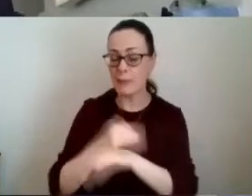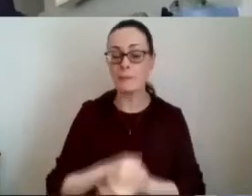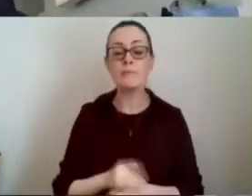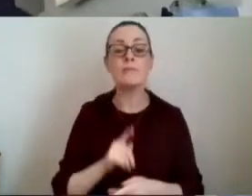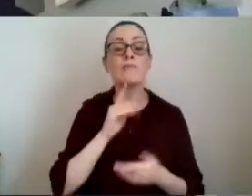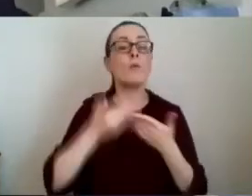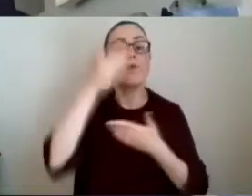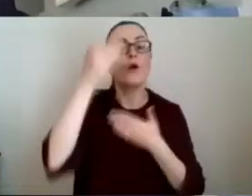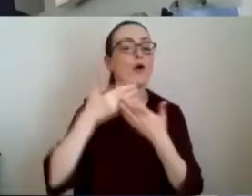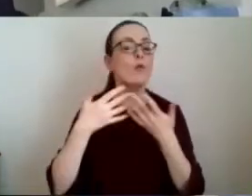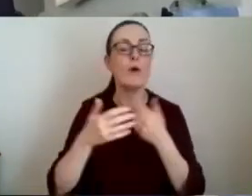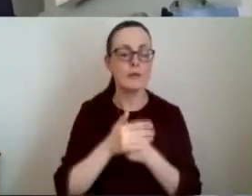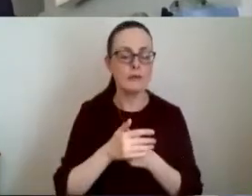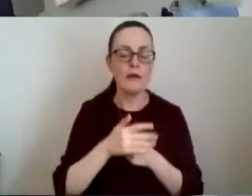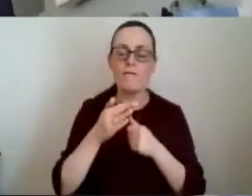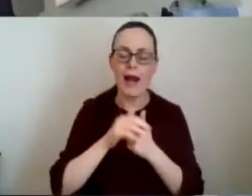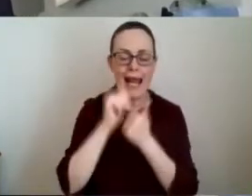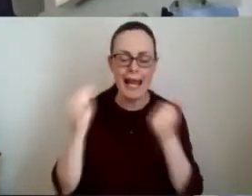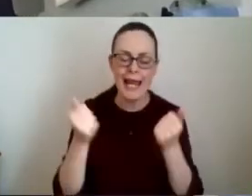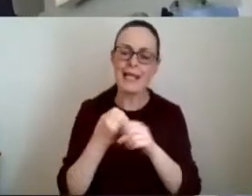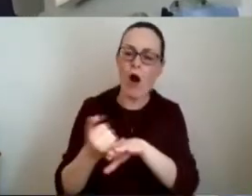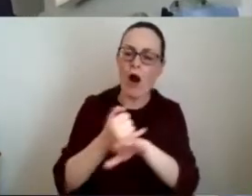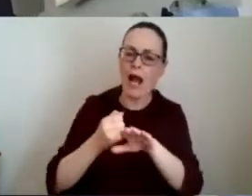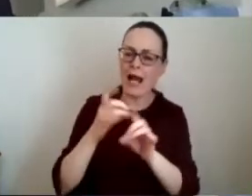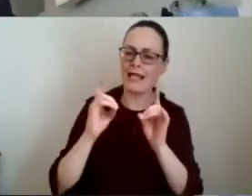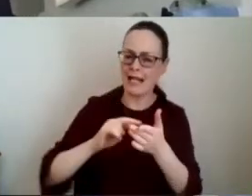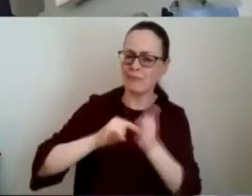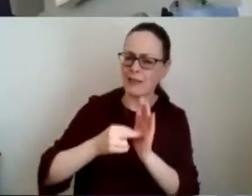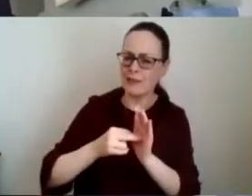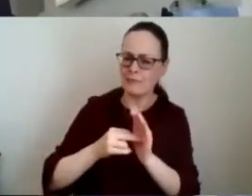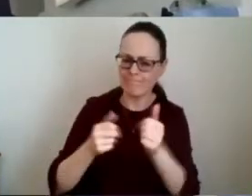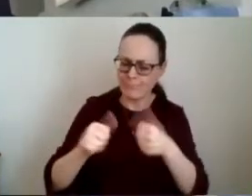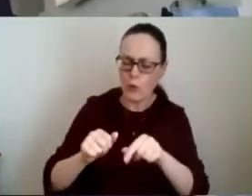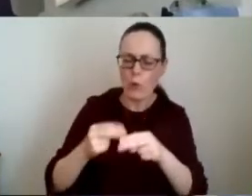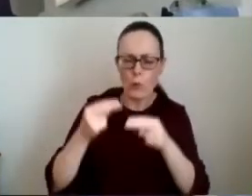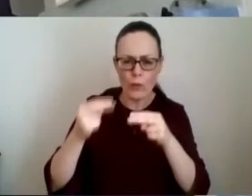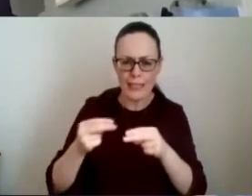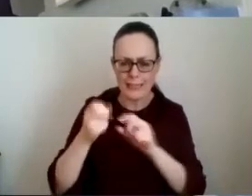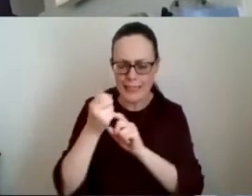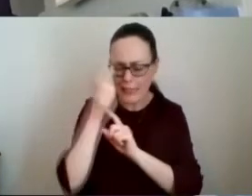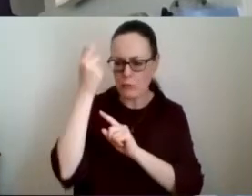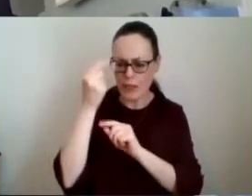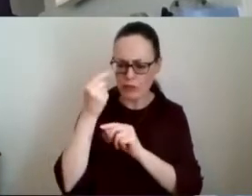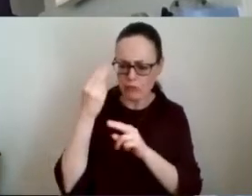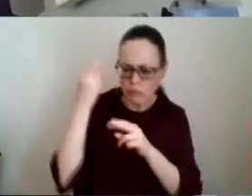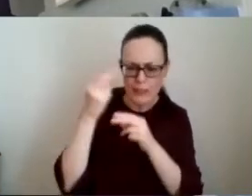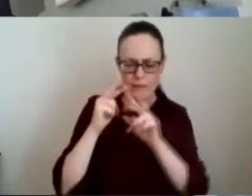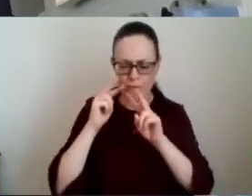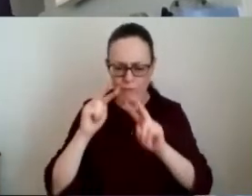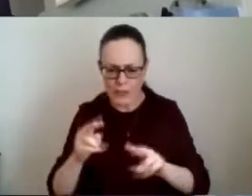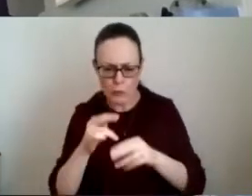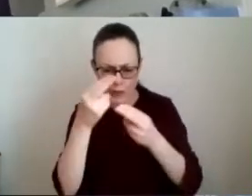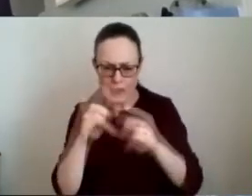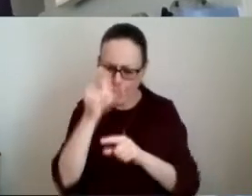was that for any all island health initiative to work an inspirational purpose and vision together with a patient focused strategy